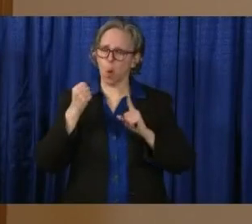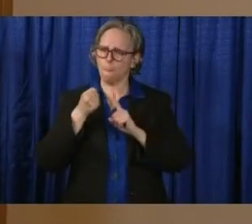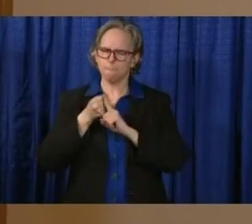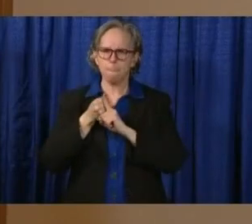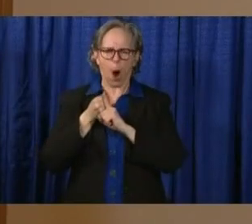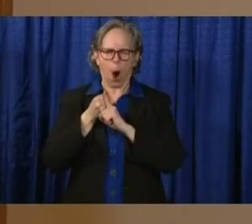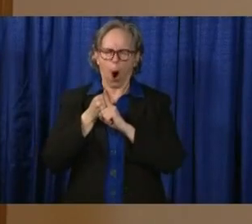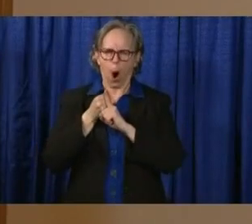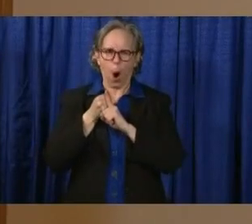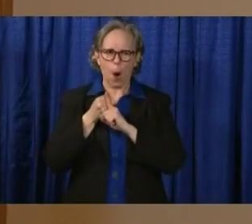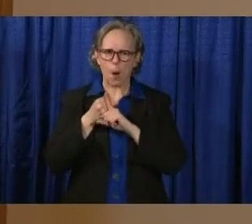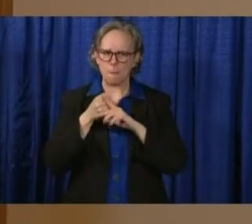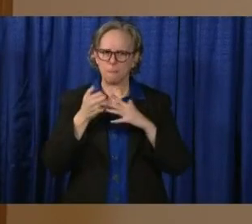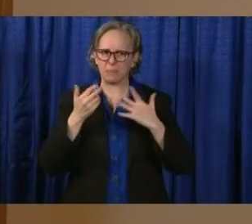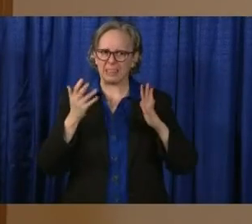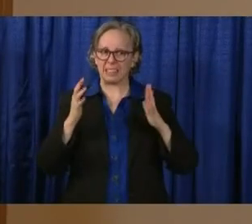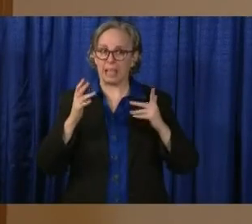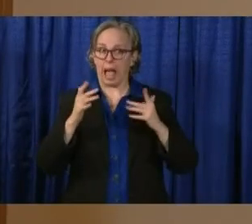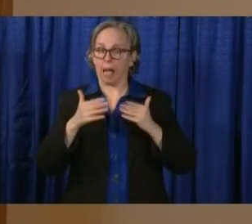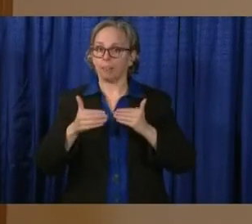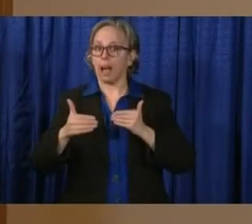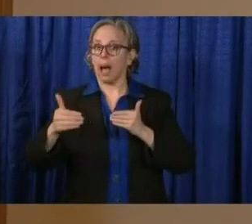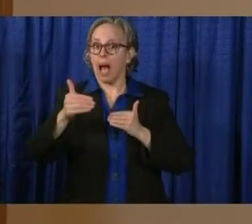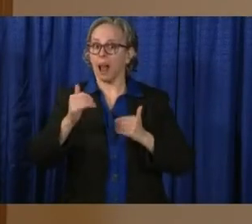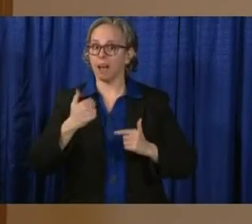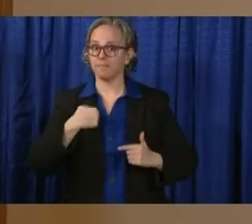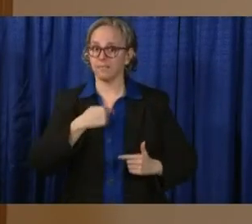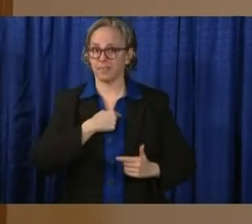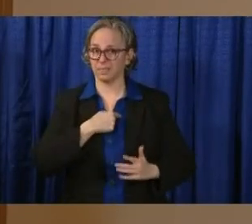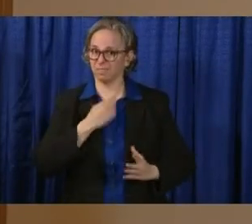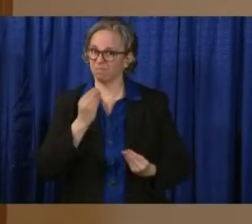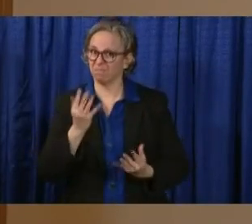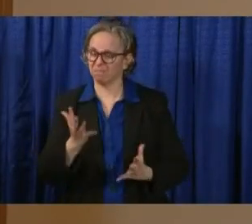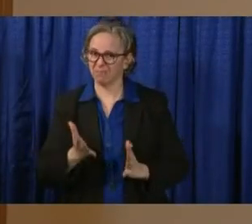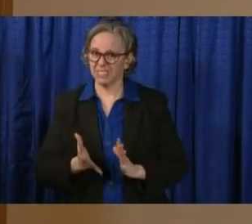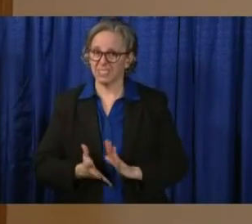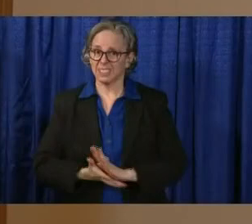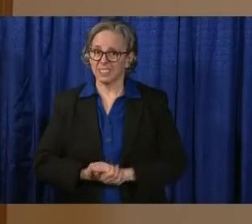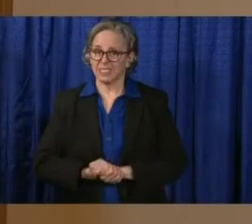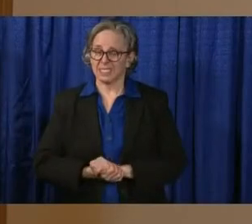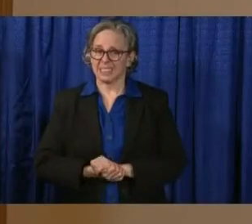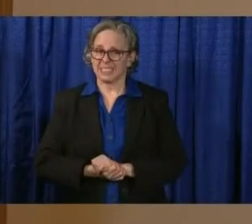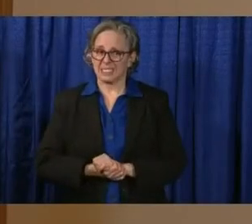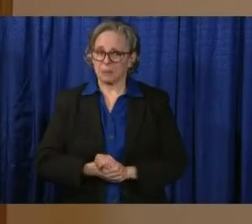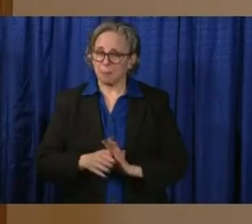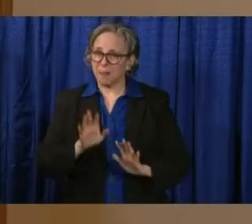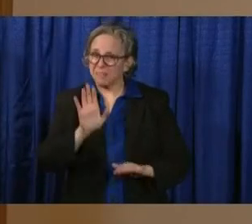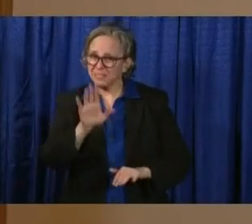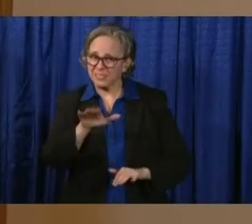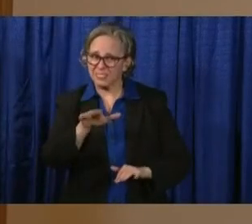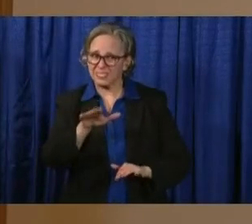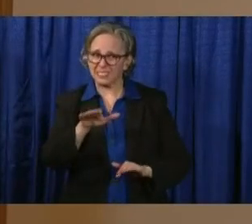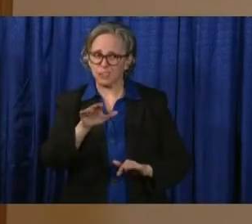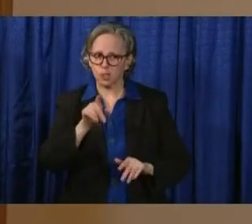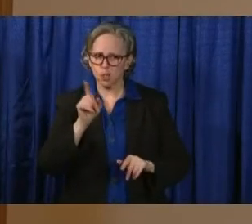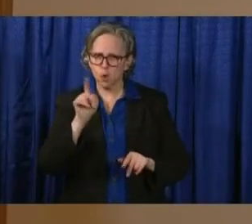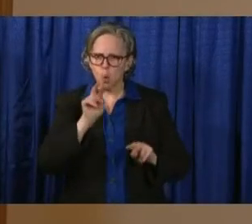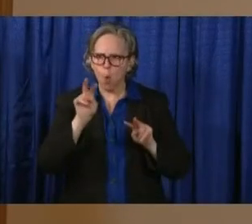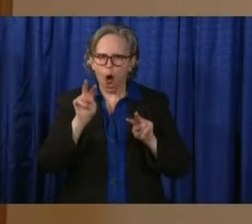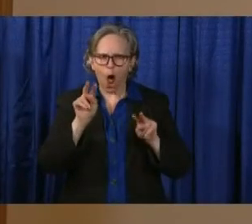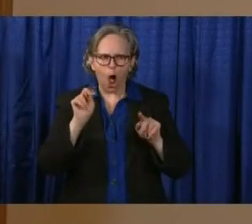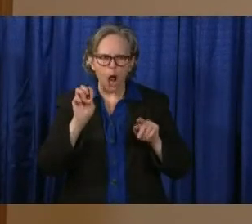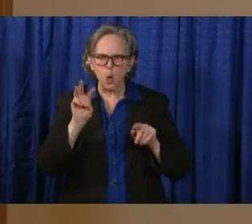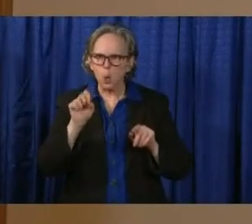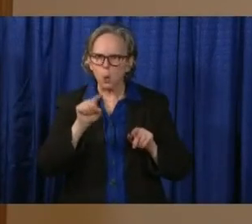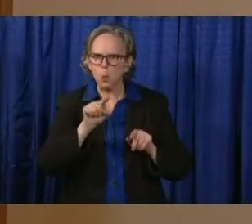They're ahead of us a bit. But I think for all of us, anyone who's watching the news, you're going to